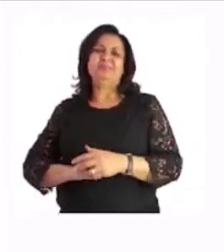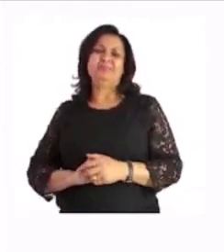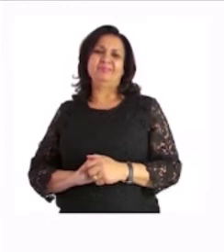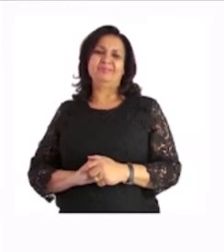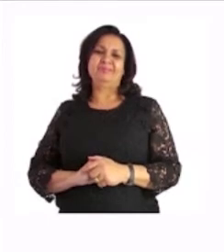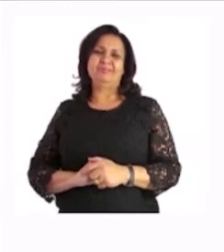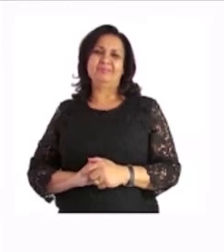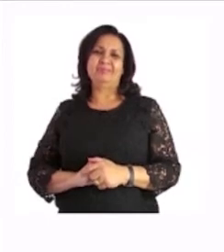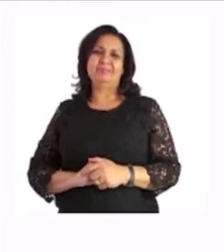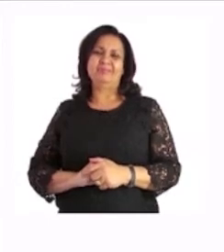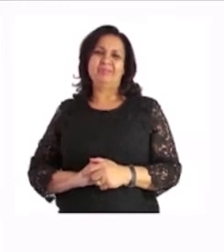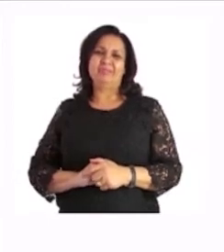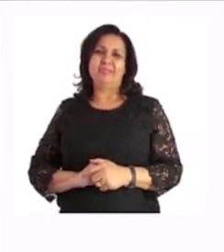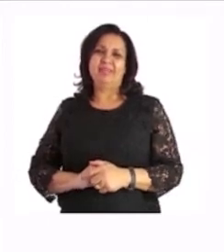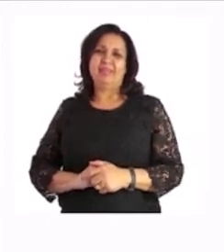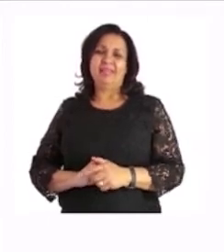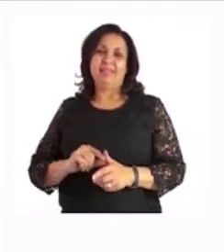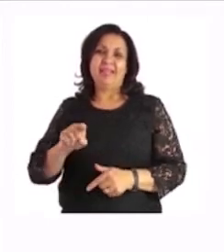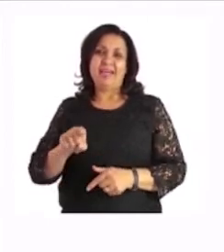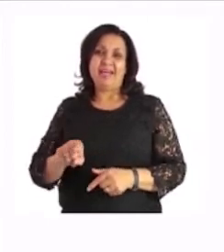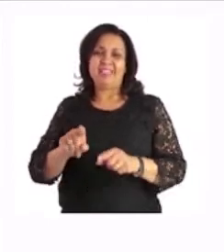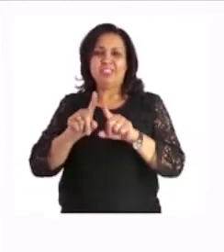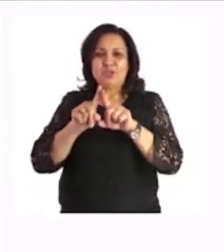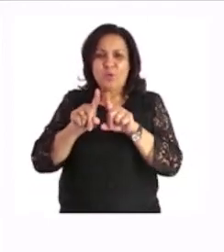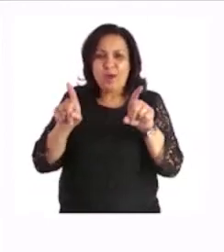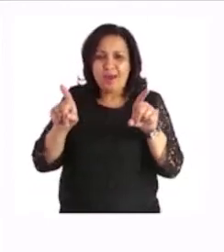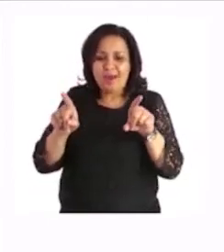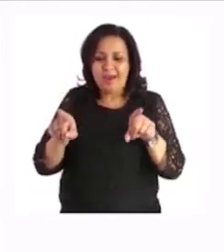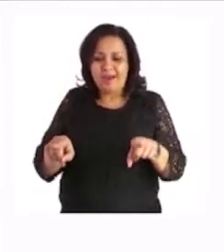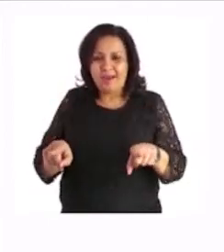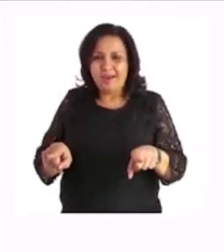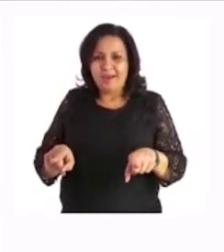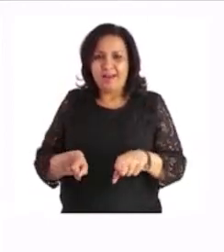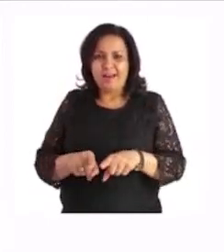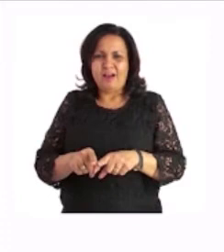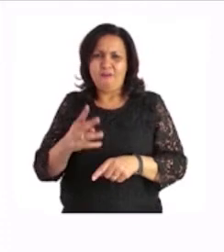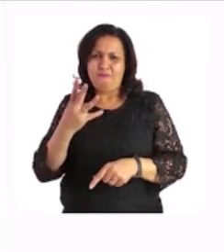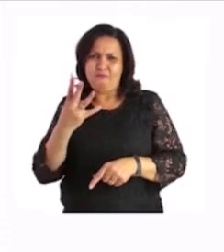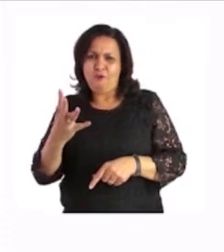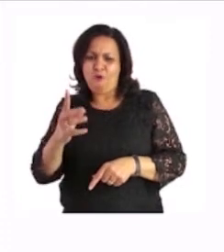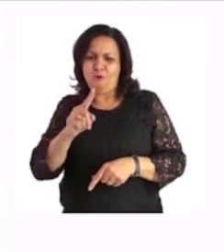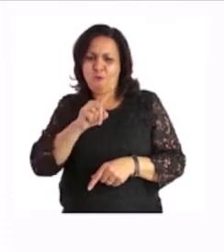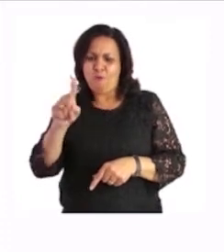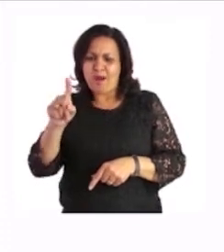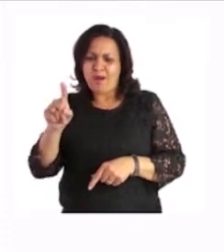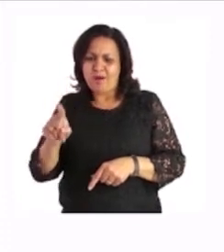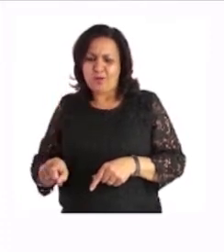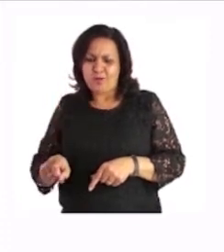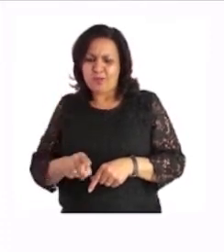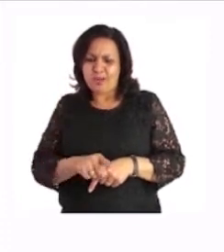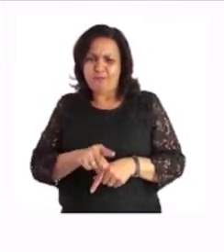There we have got a square. A square has got four sides and four corners.